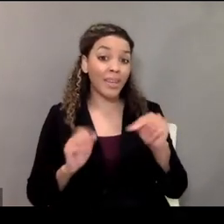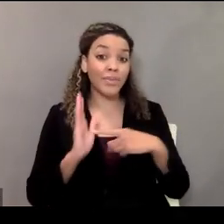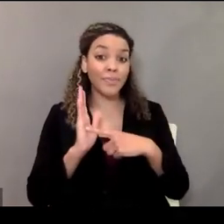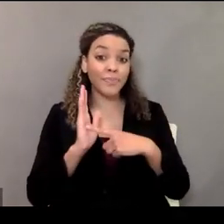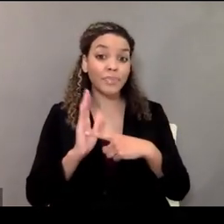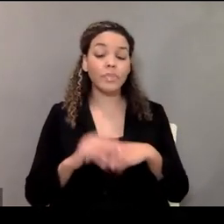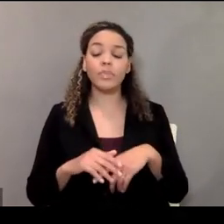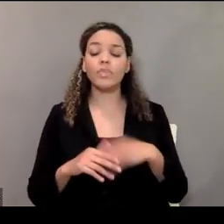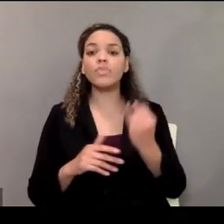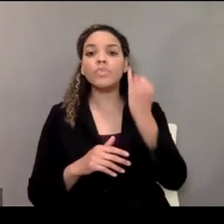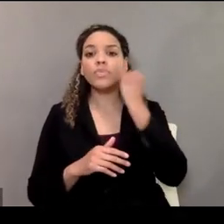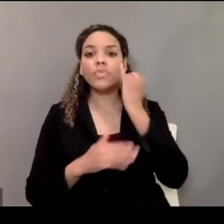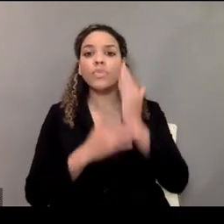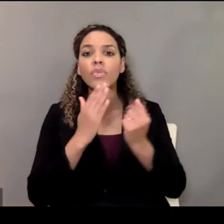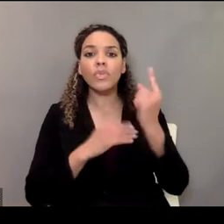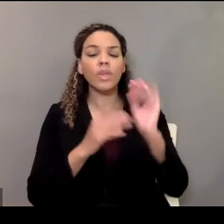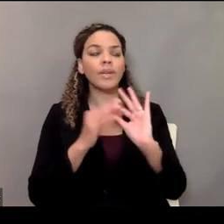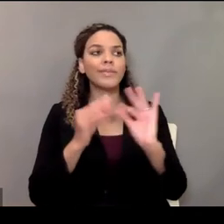having the person, say,